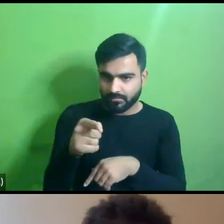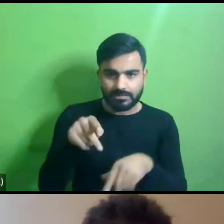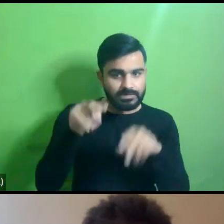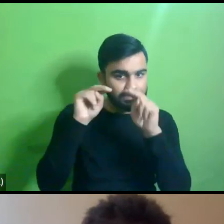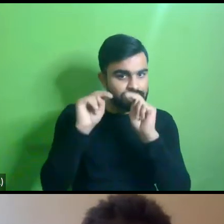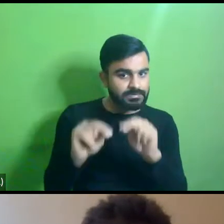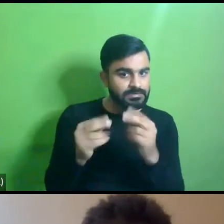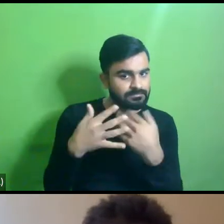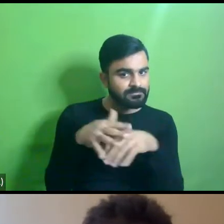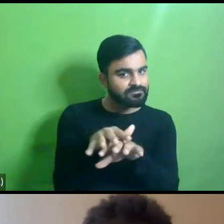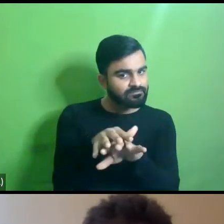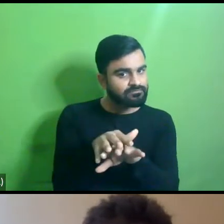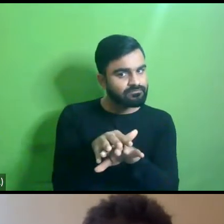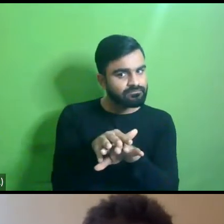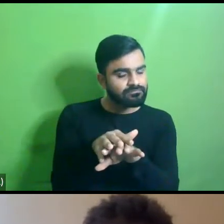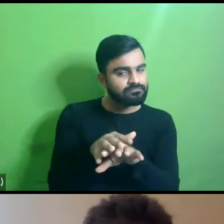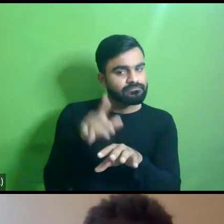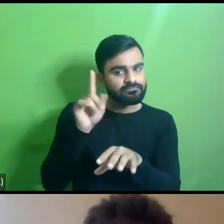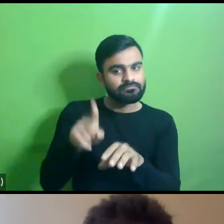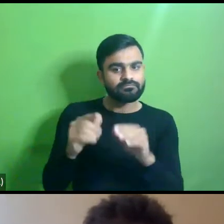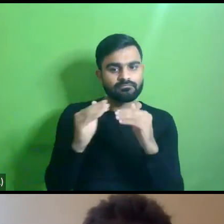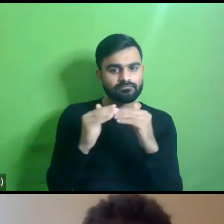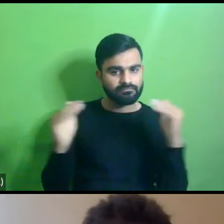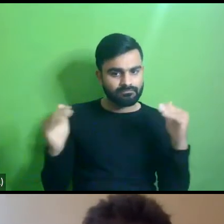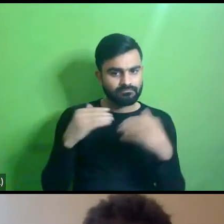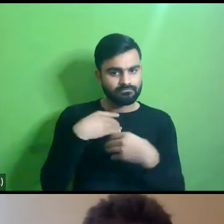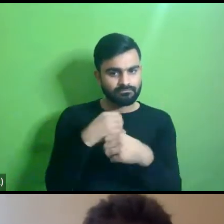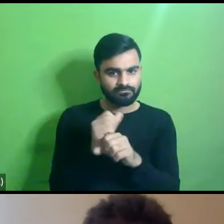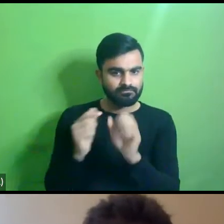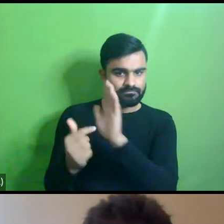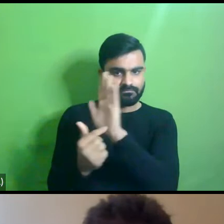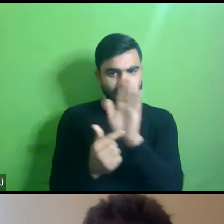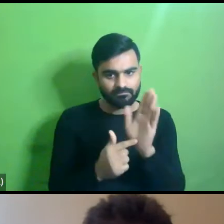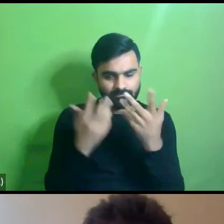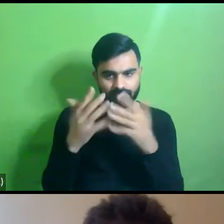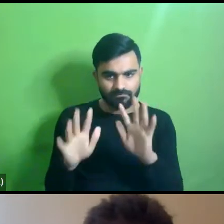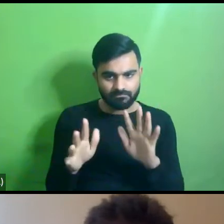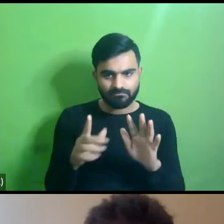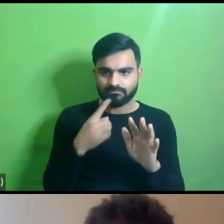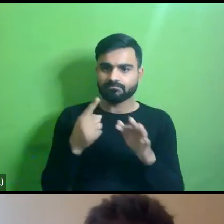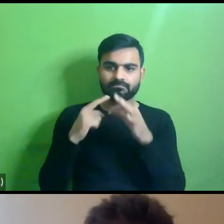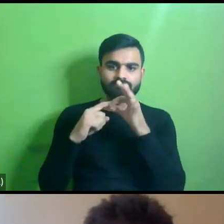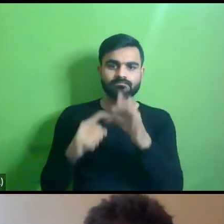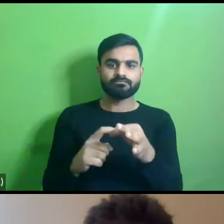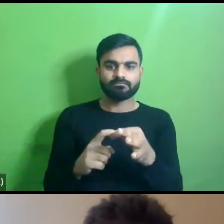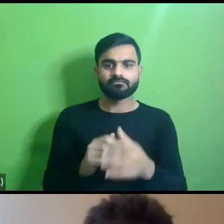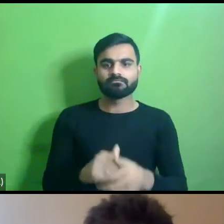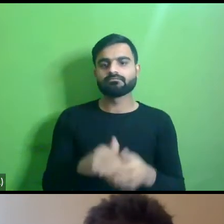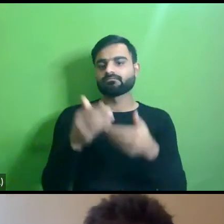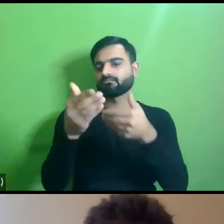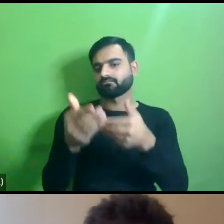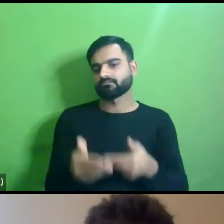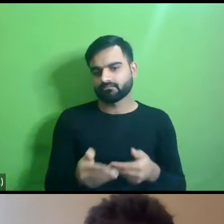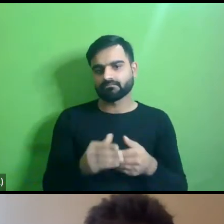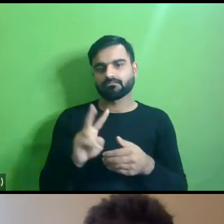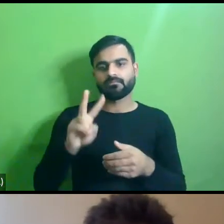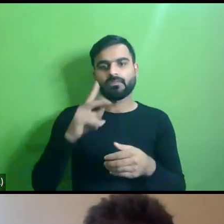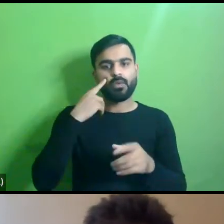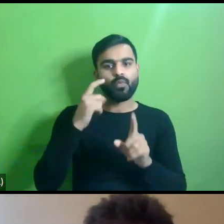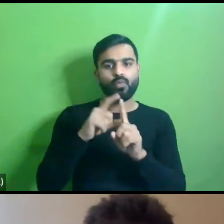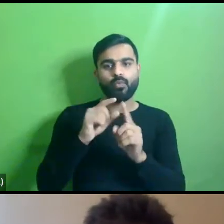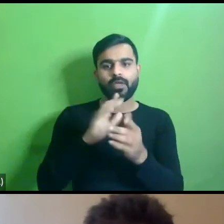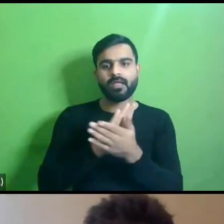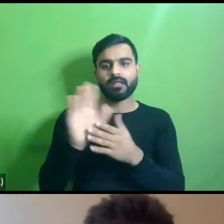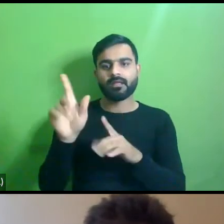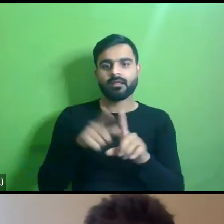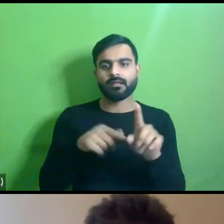for inclusive design has been equally mainstreamed and on this question i would like to invite miss vidya followed by